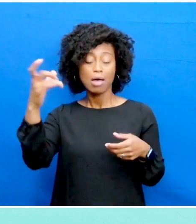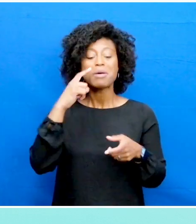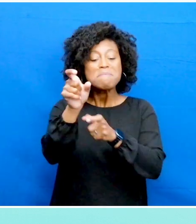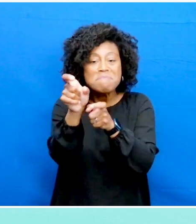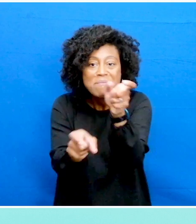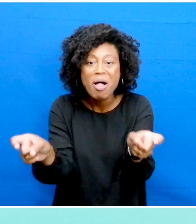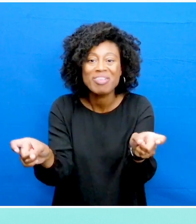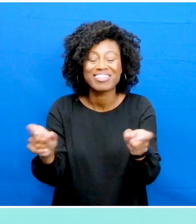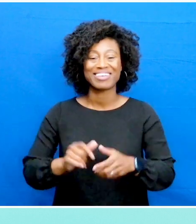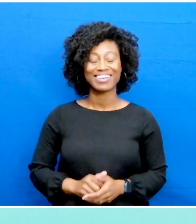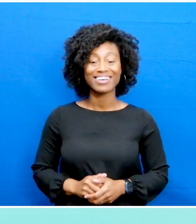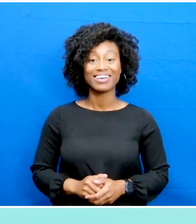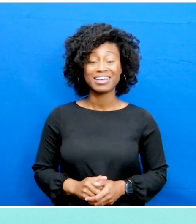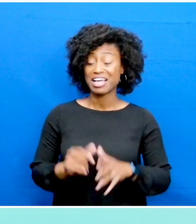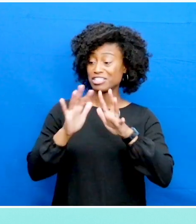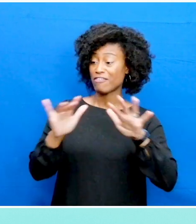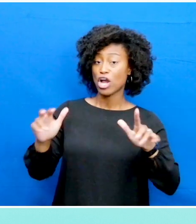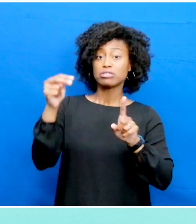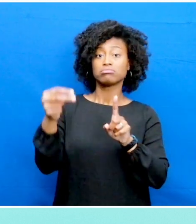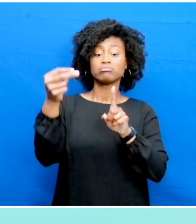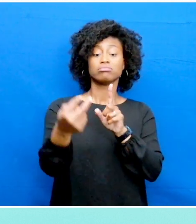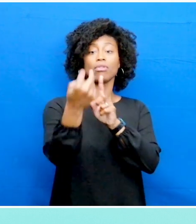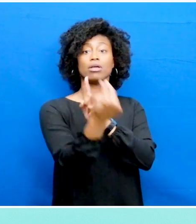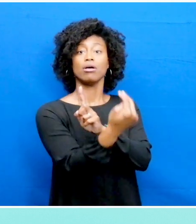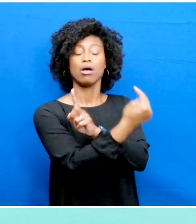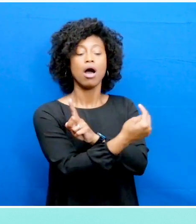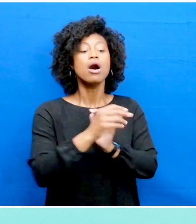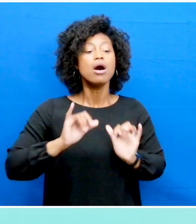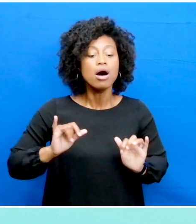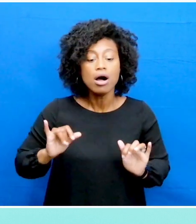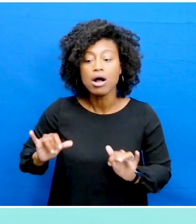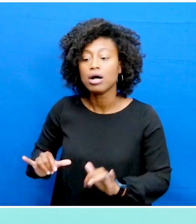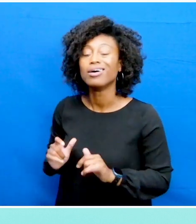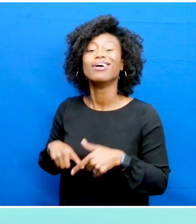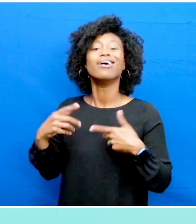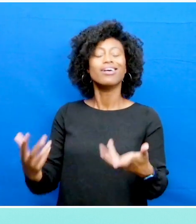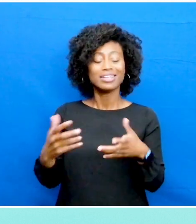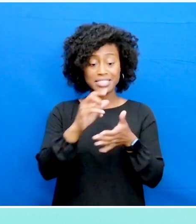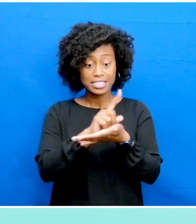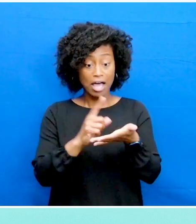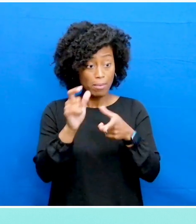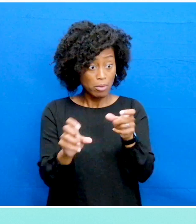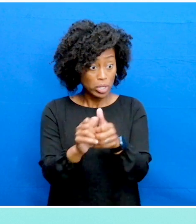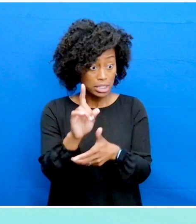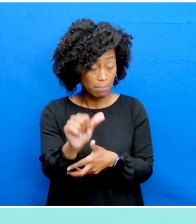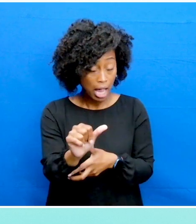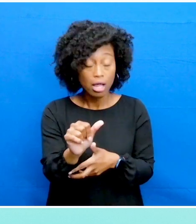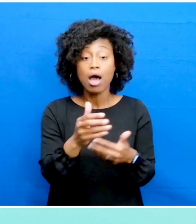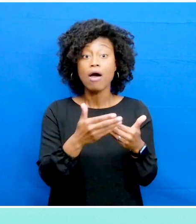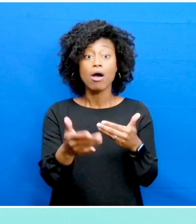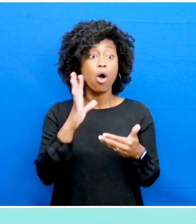putting people at the heart of the process. Diverse perspectives are crucial for gaining true insights, and designing for individuals with